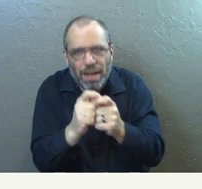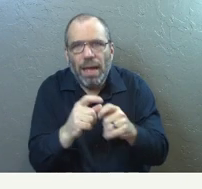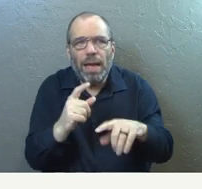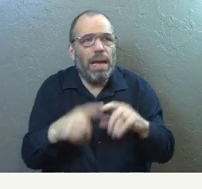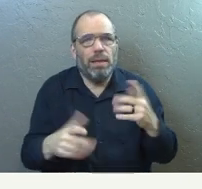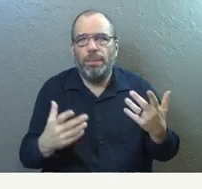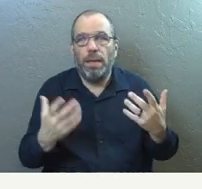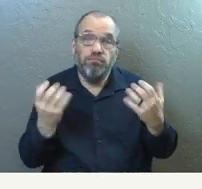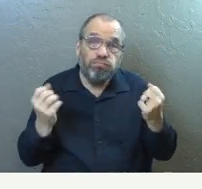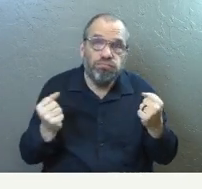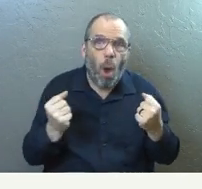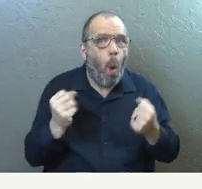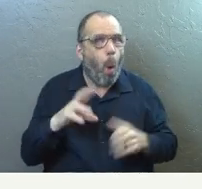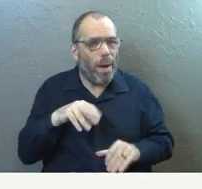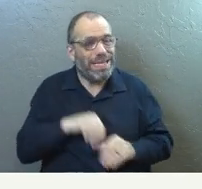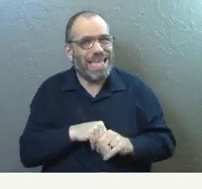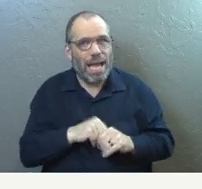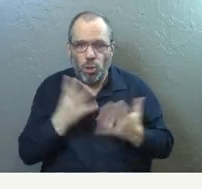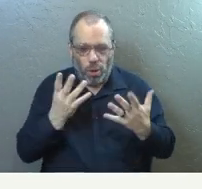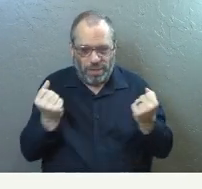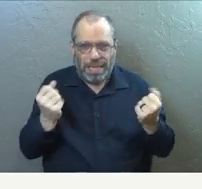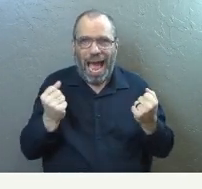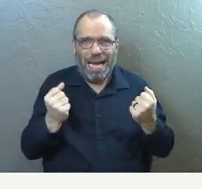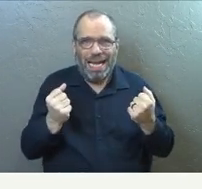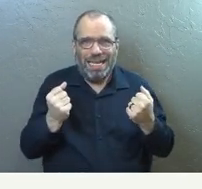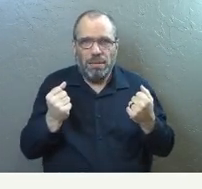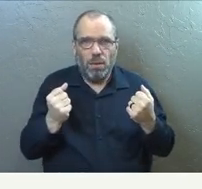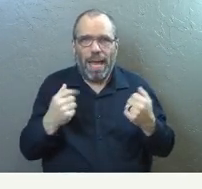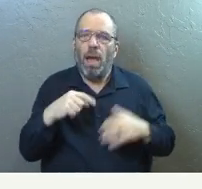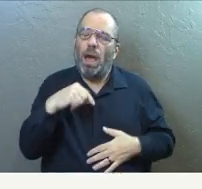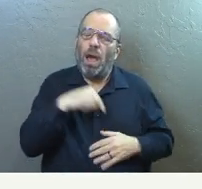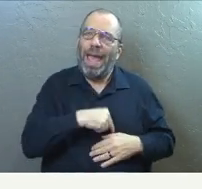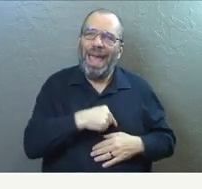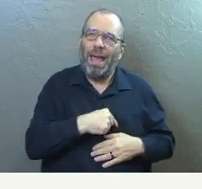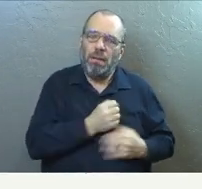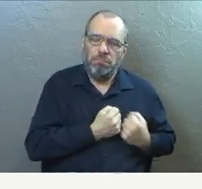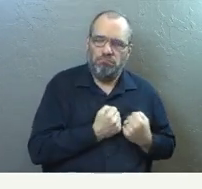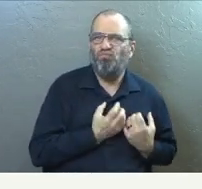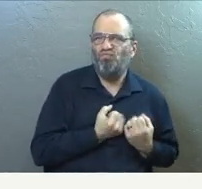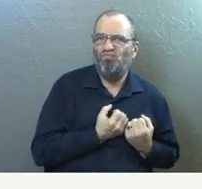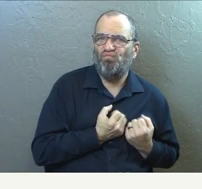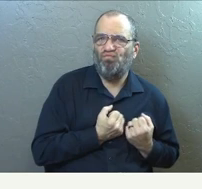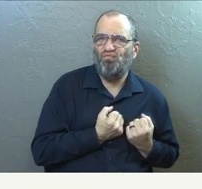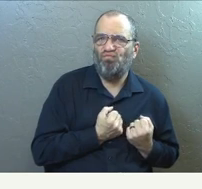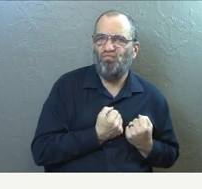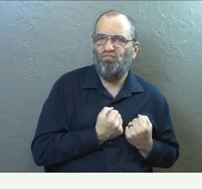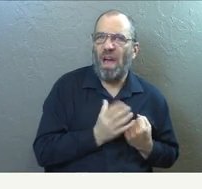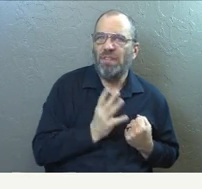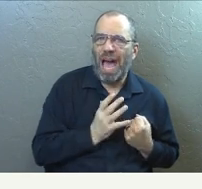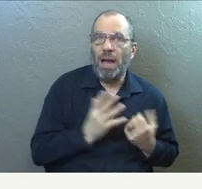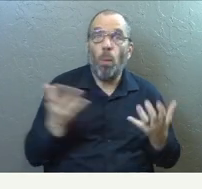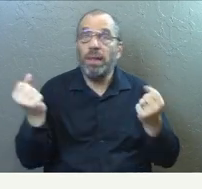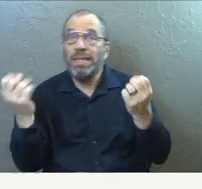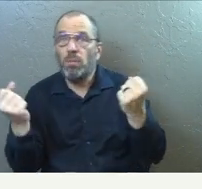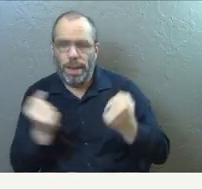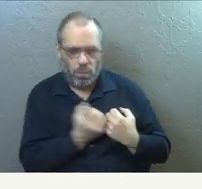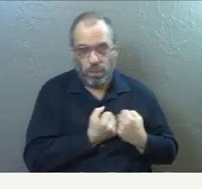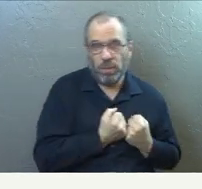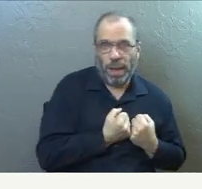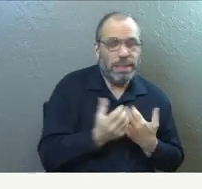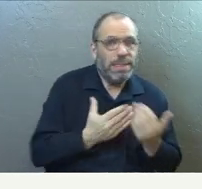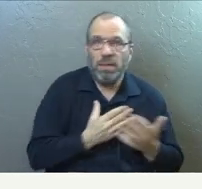loud. It can just be on the inside. God hears you regardless. Heaven is listening. And it matters.